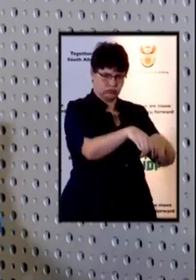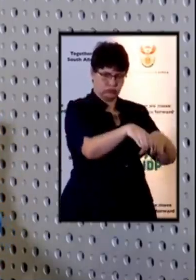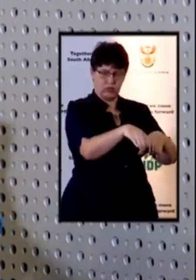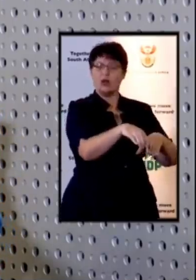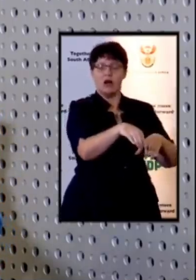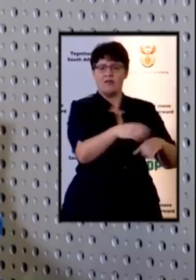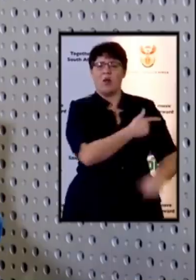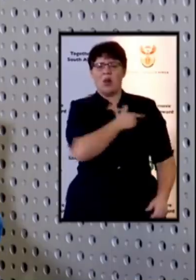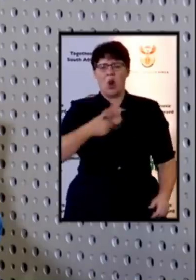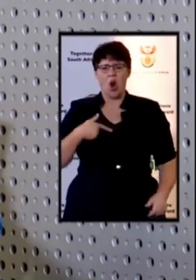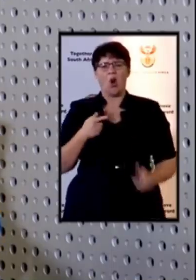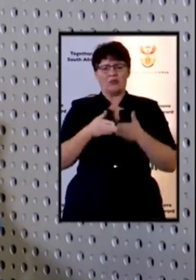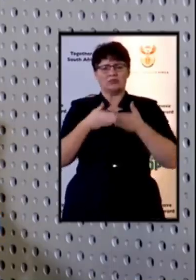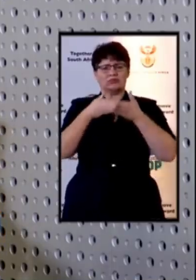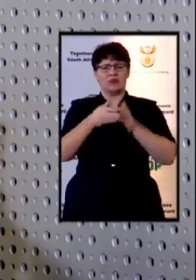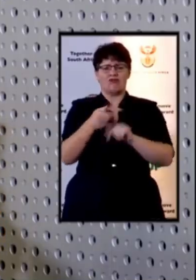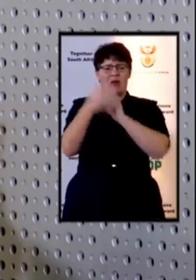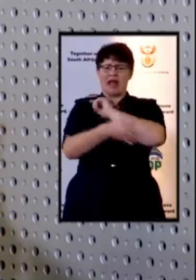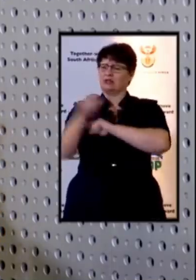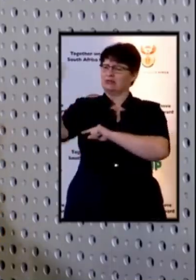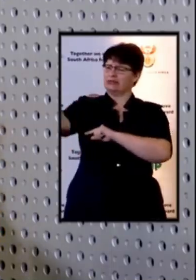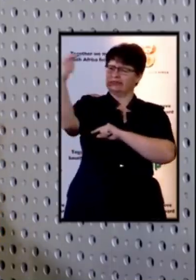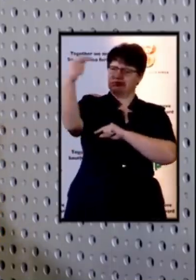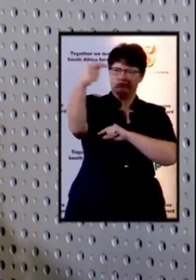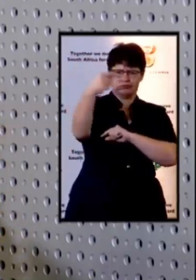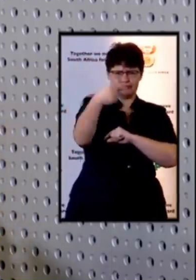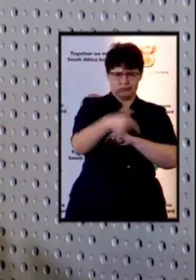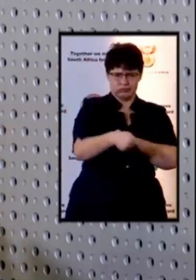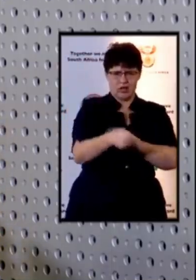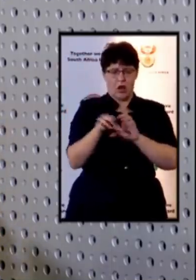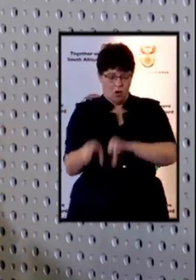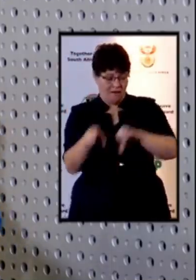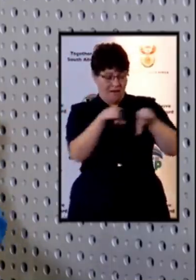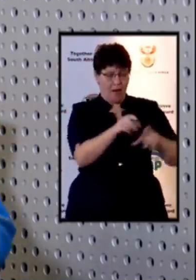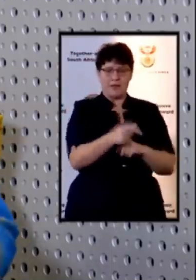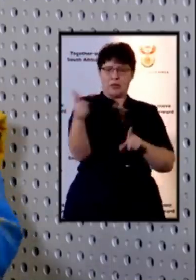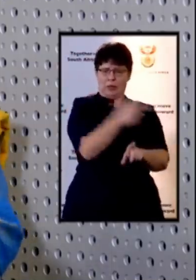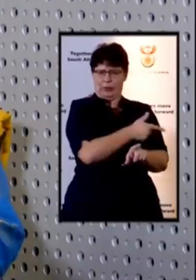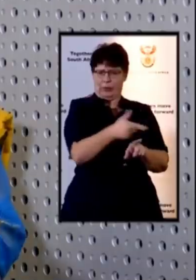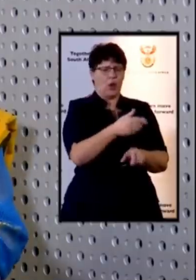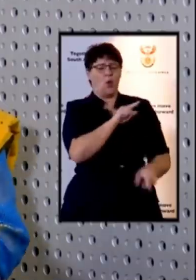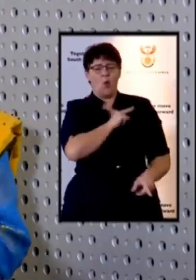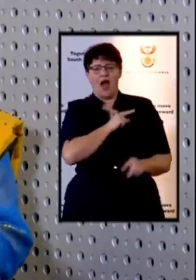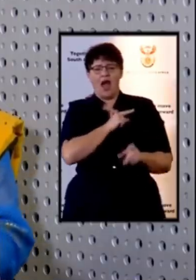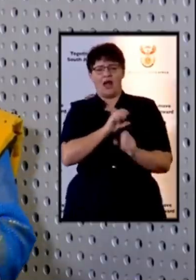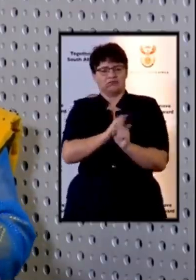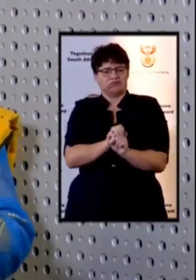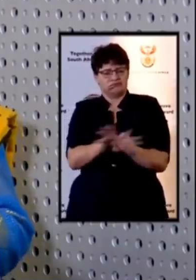for a long time to be sanitized because the virus would have died